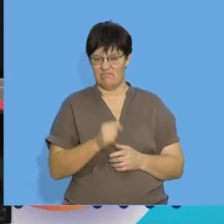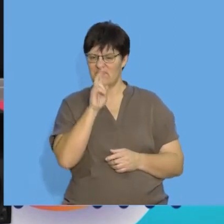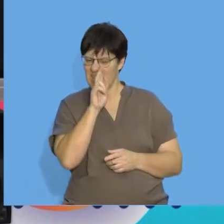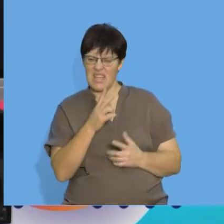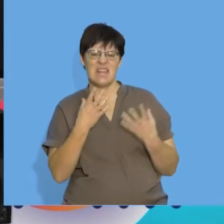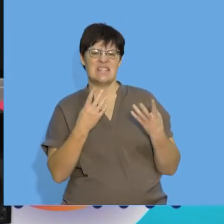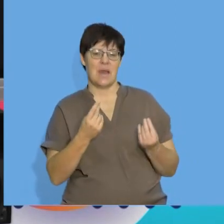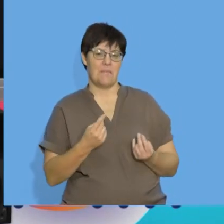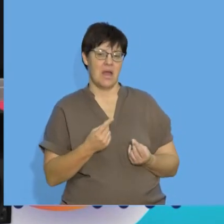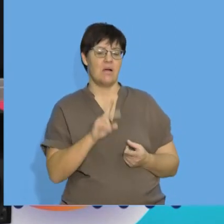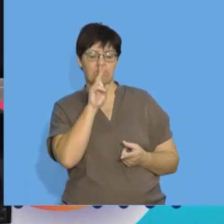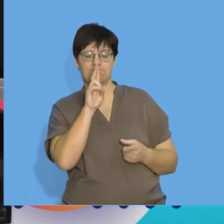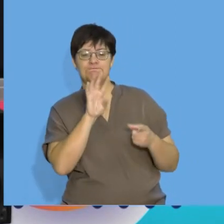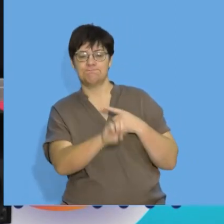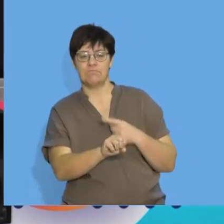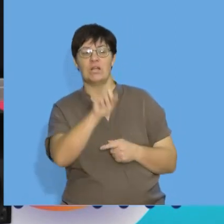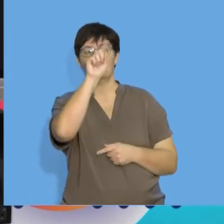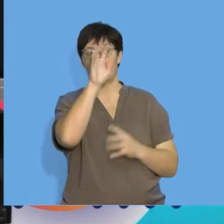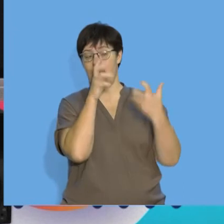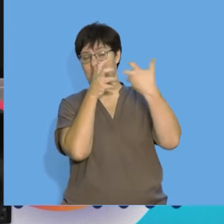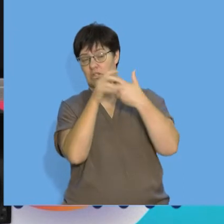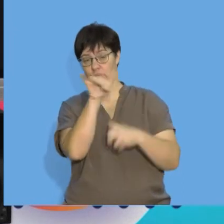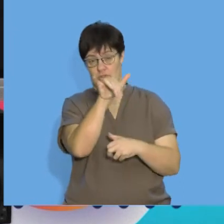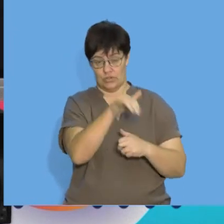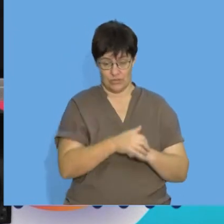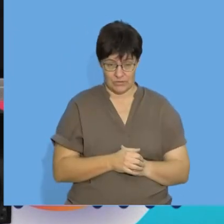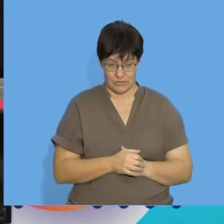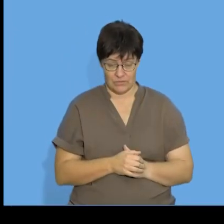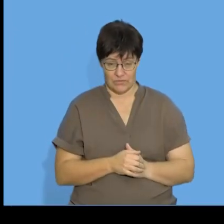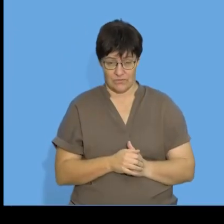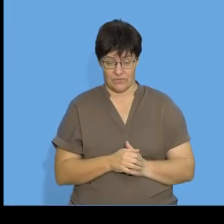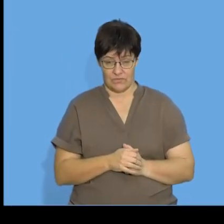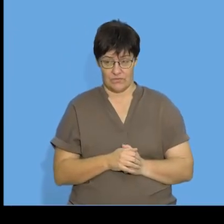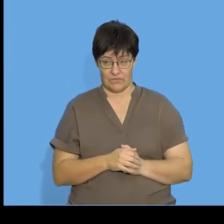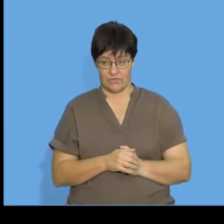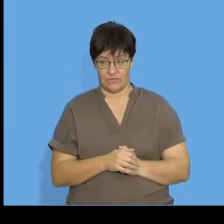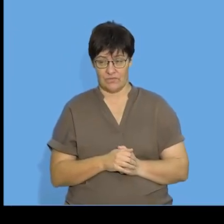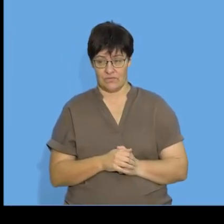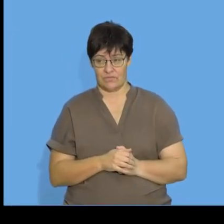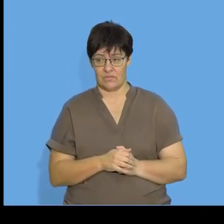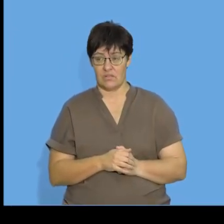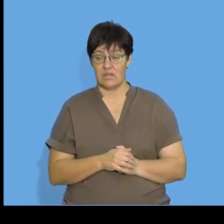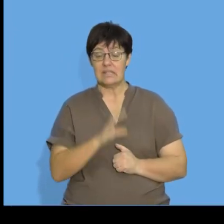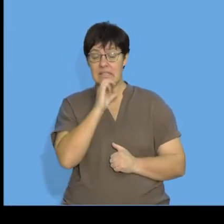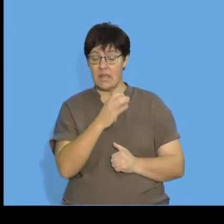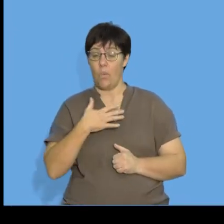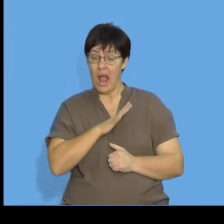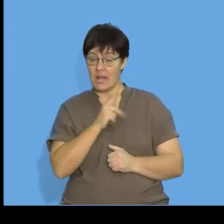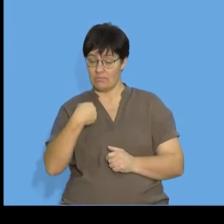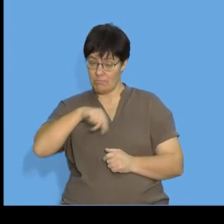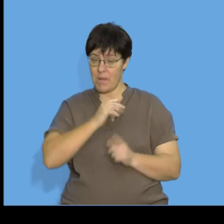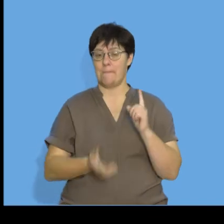let's see what number we actually have to see the term matches two so c asks us